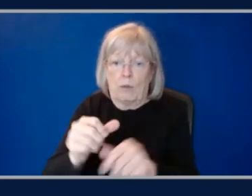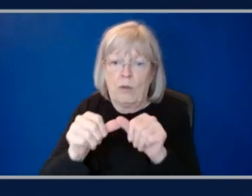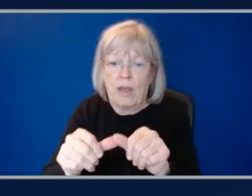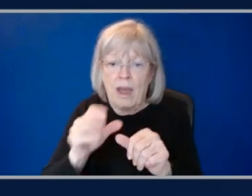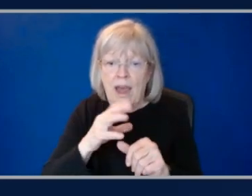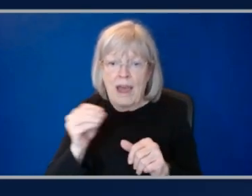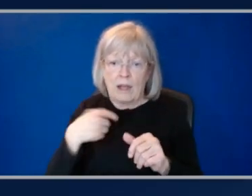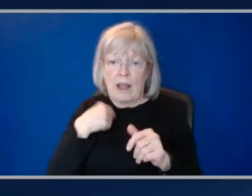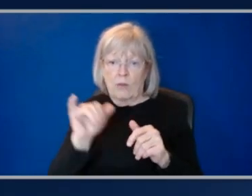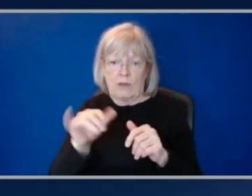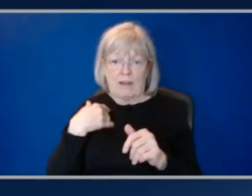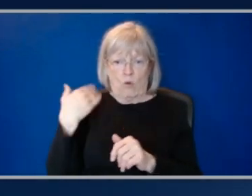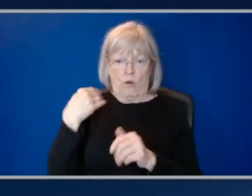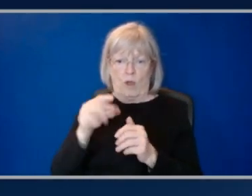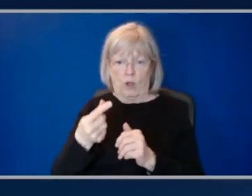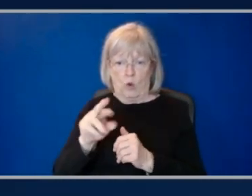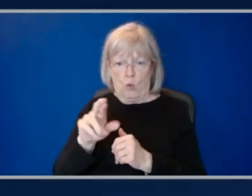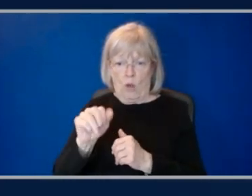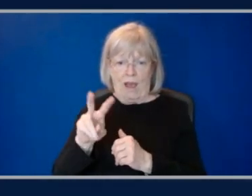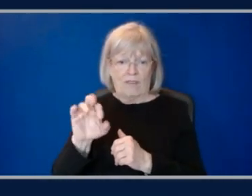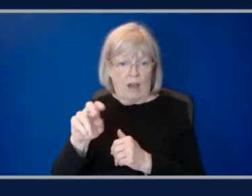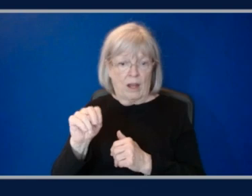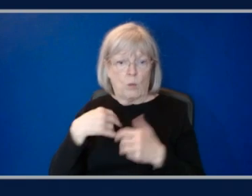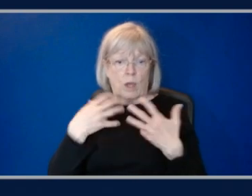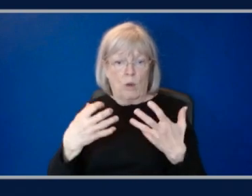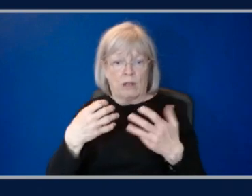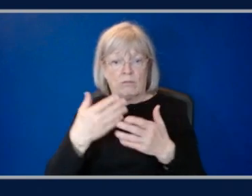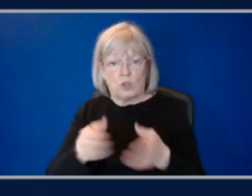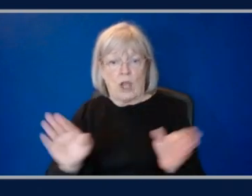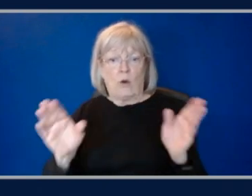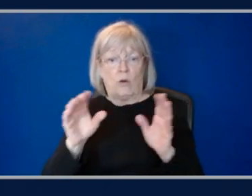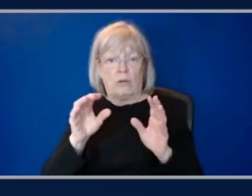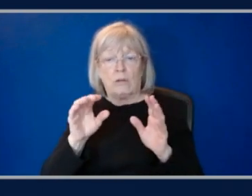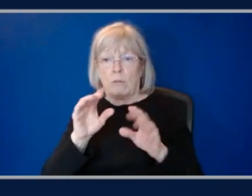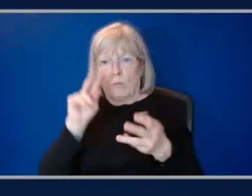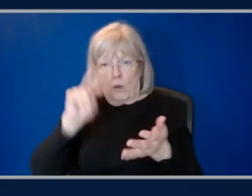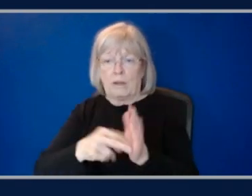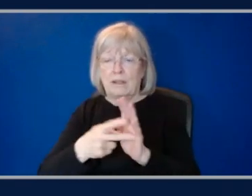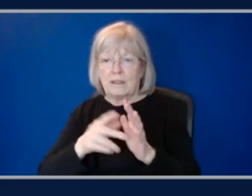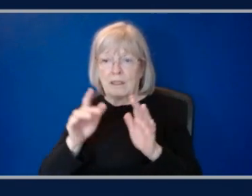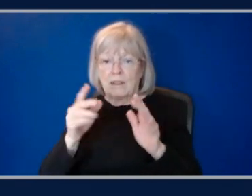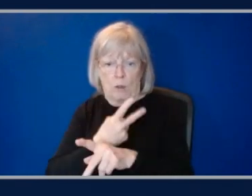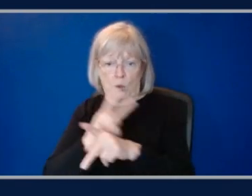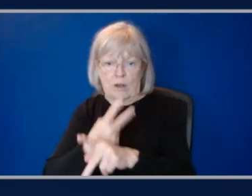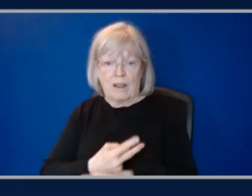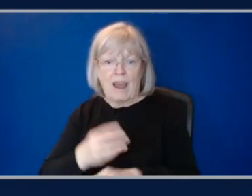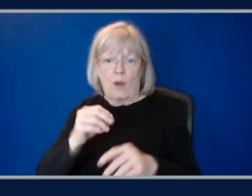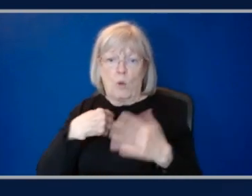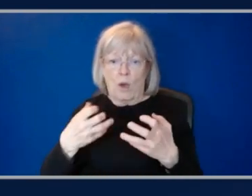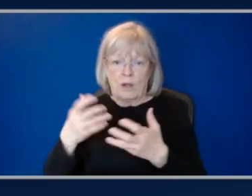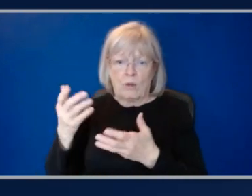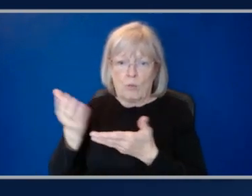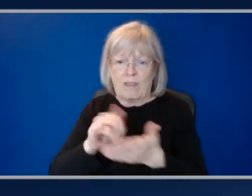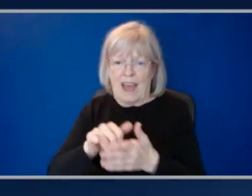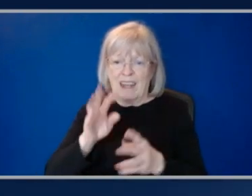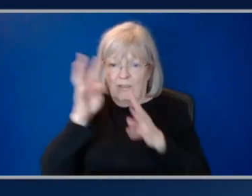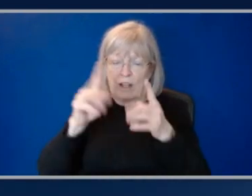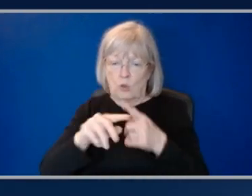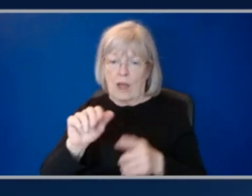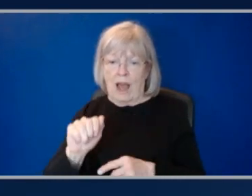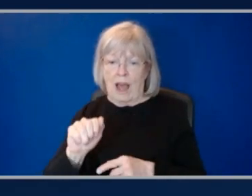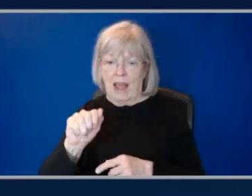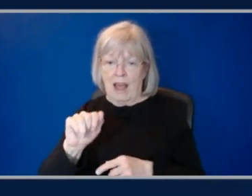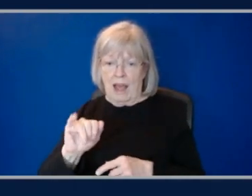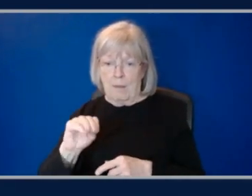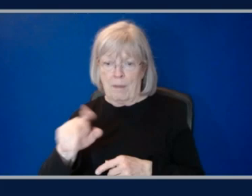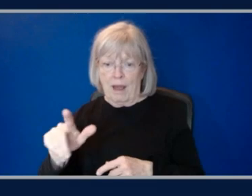to bring that innovation to AI ML with our own silicon. And so that's Inferential Trainium. And really, the fundamental reason when we think about why design our